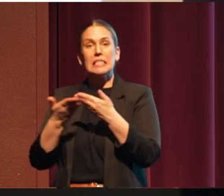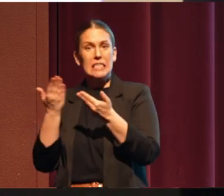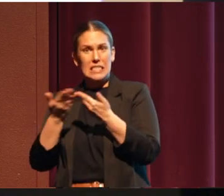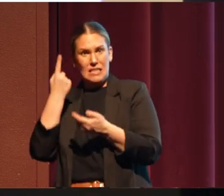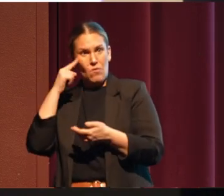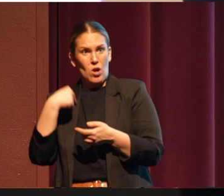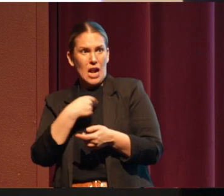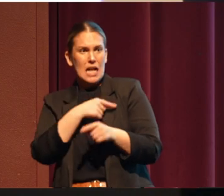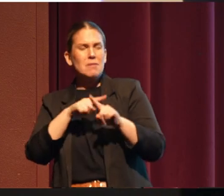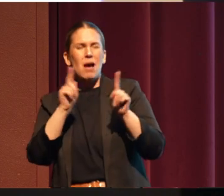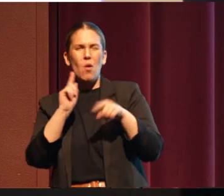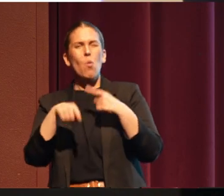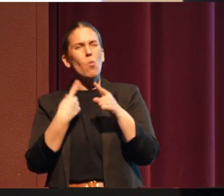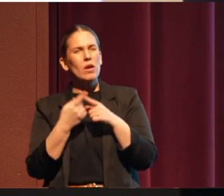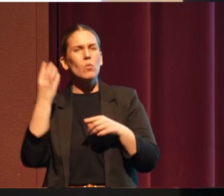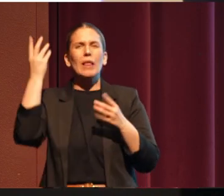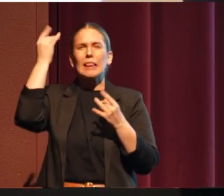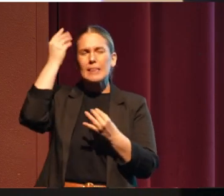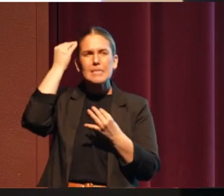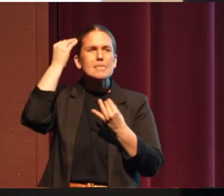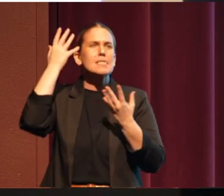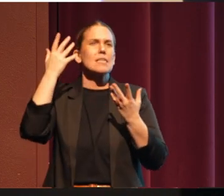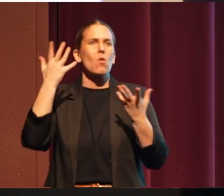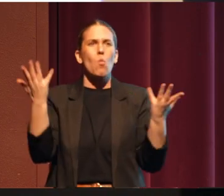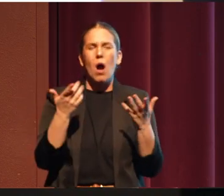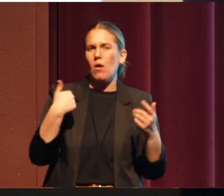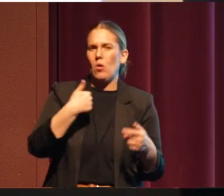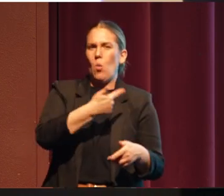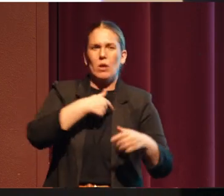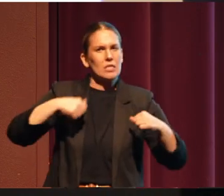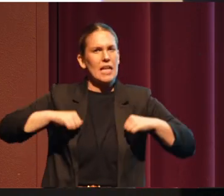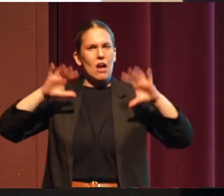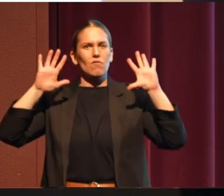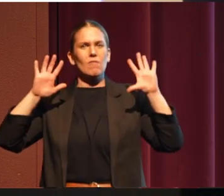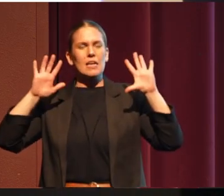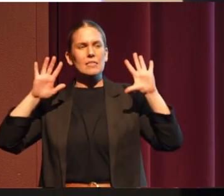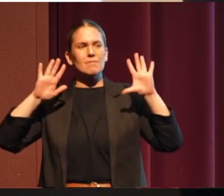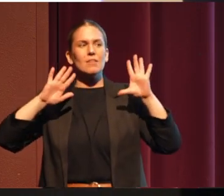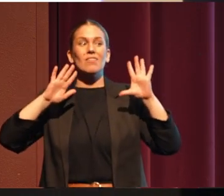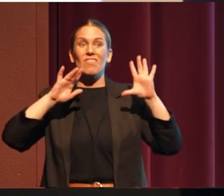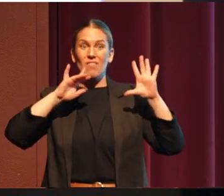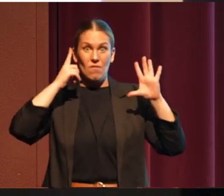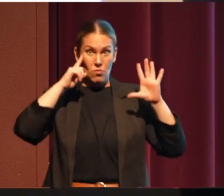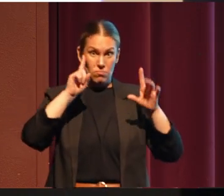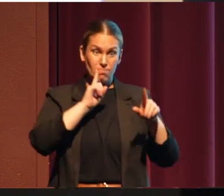exactly we're going to do and what we are going to give up, it gets a lot more difficult.